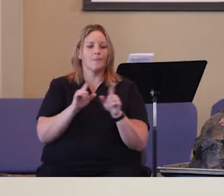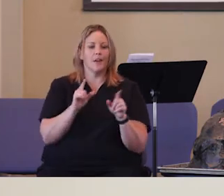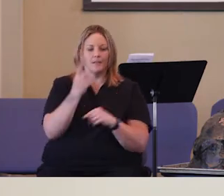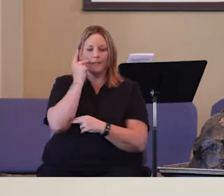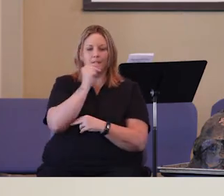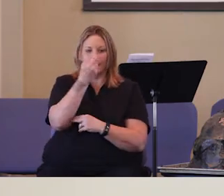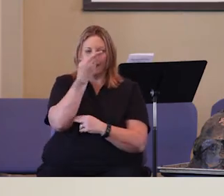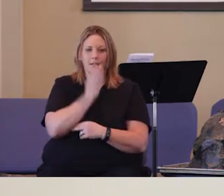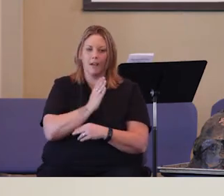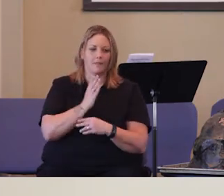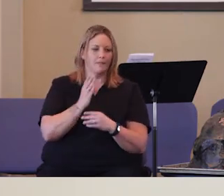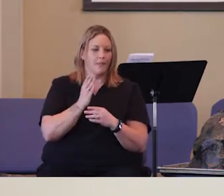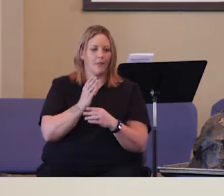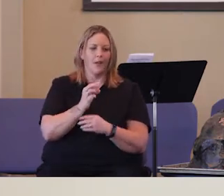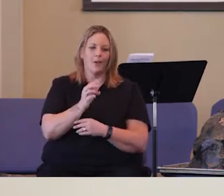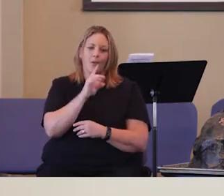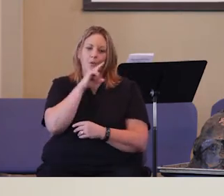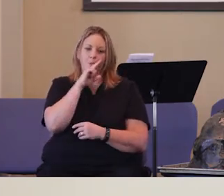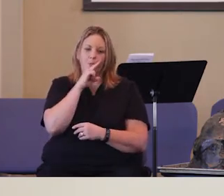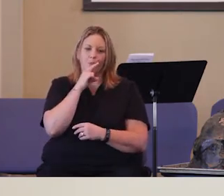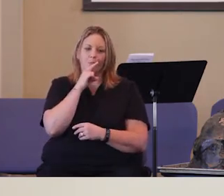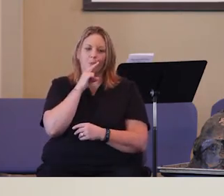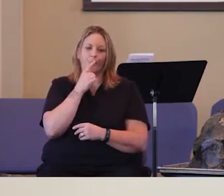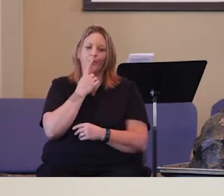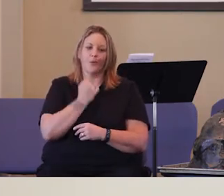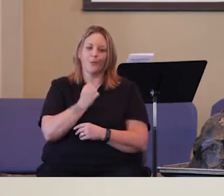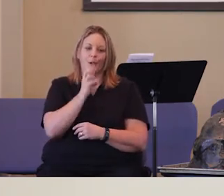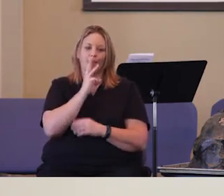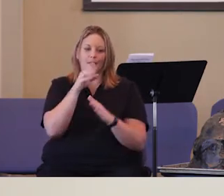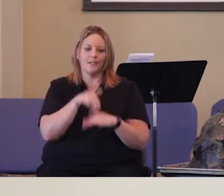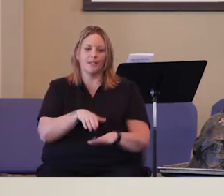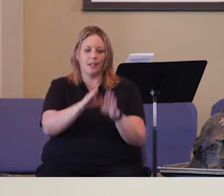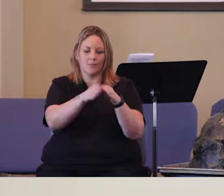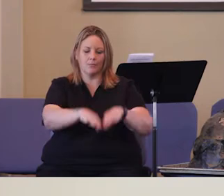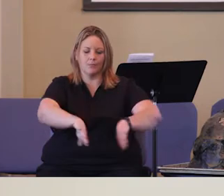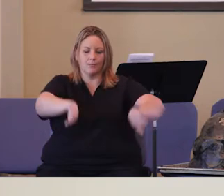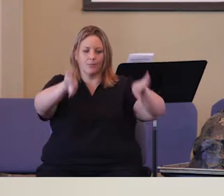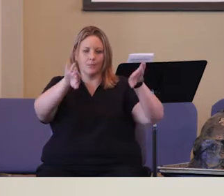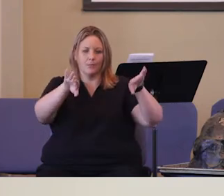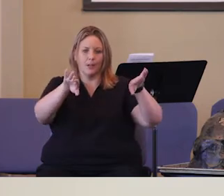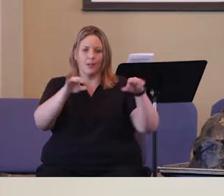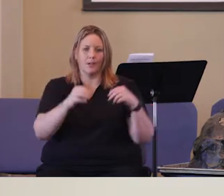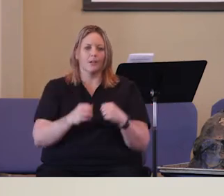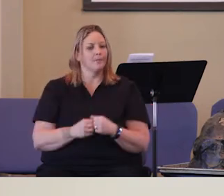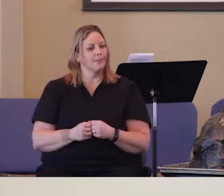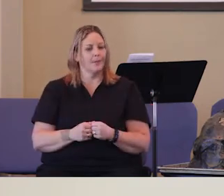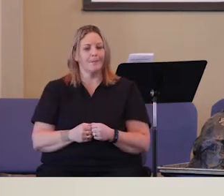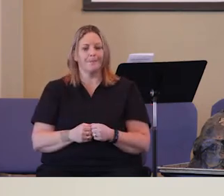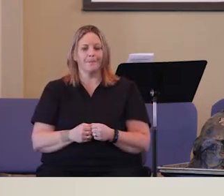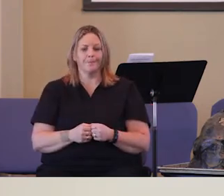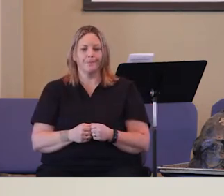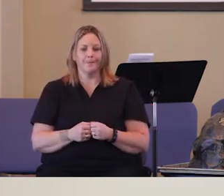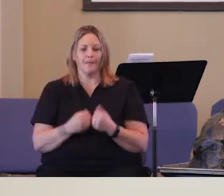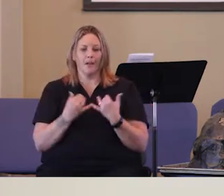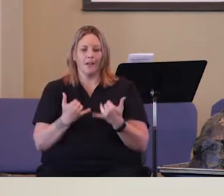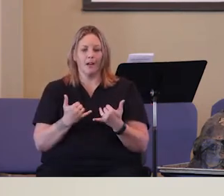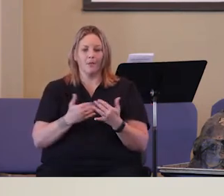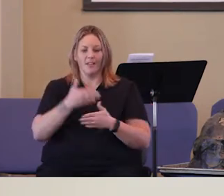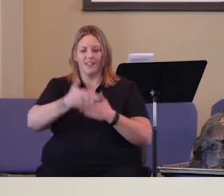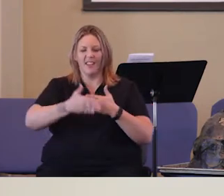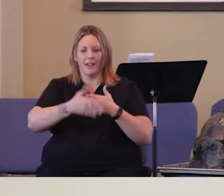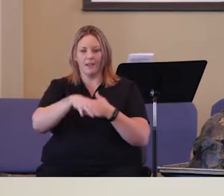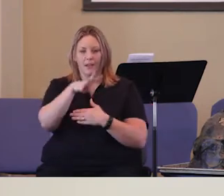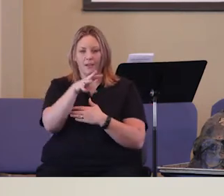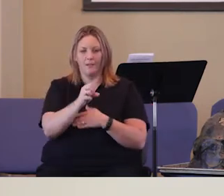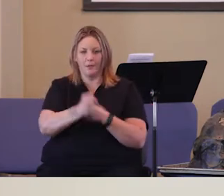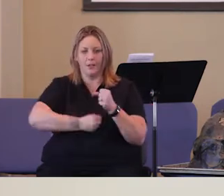port the Red Sea out of Egypt. I mean, these people have been through or have seen a lot. Now, granted, we're at the end of the 40 years. We've to